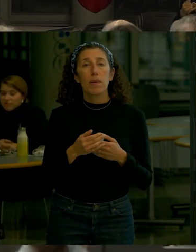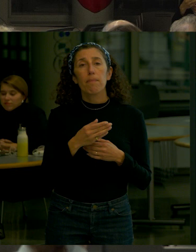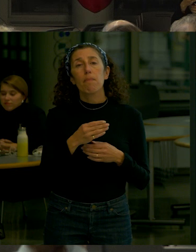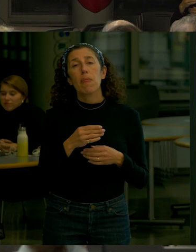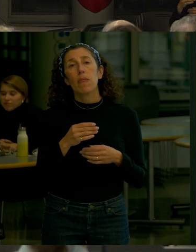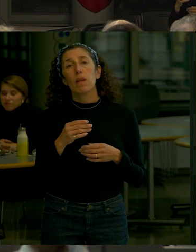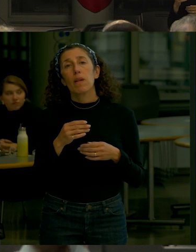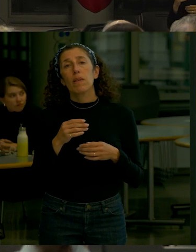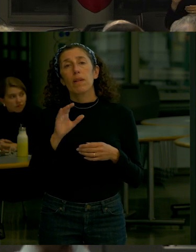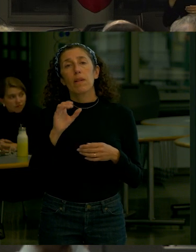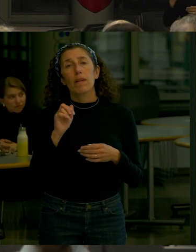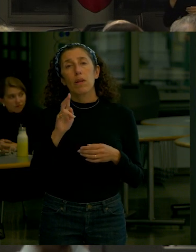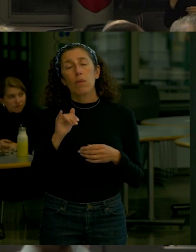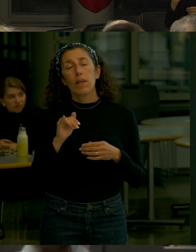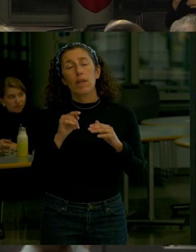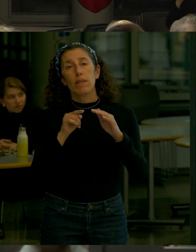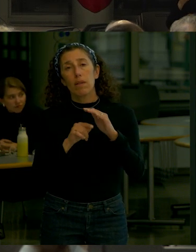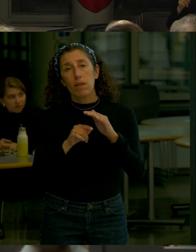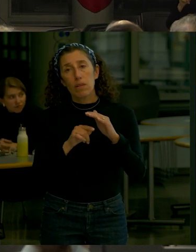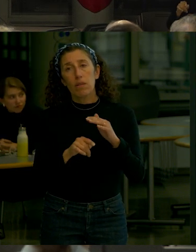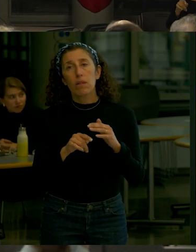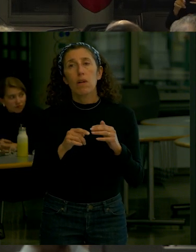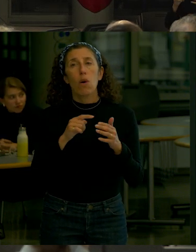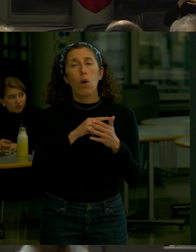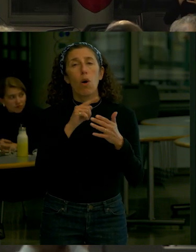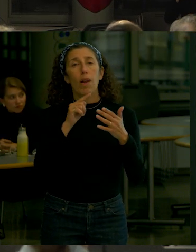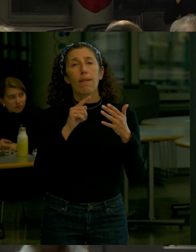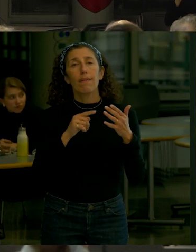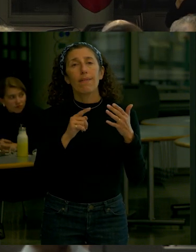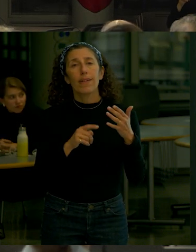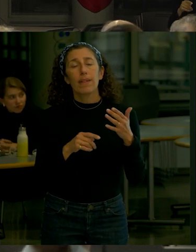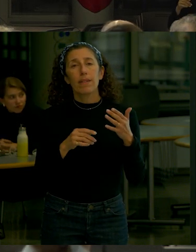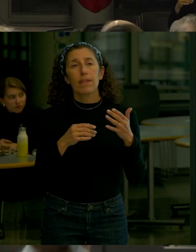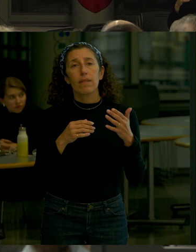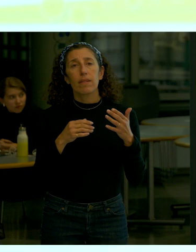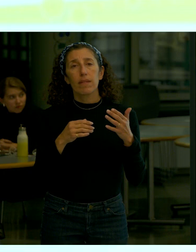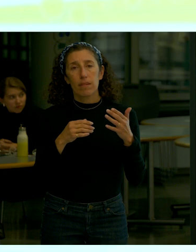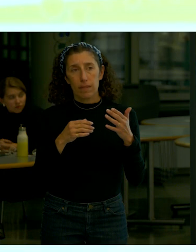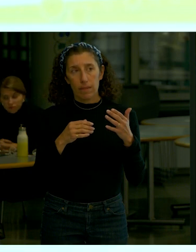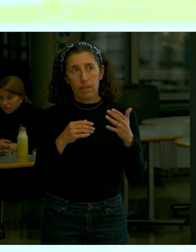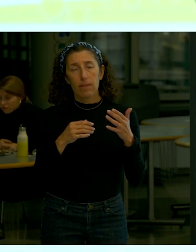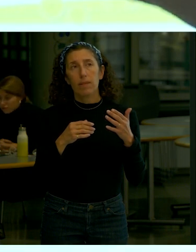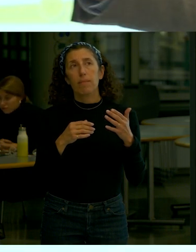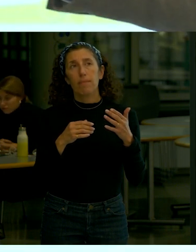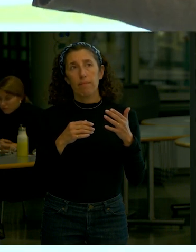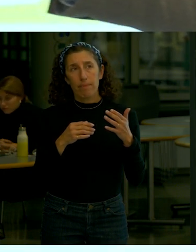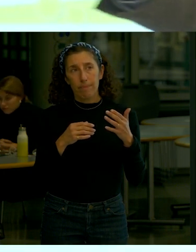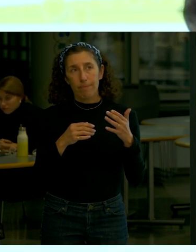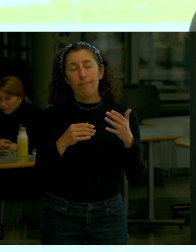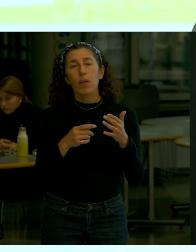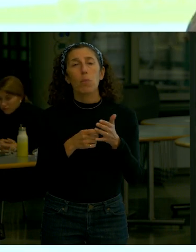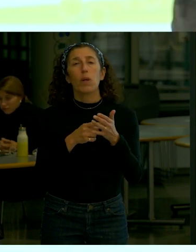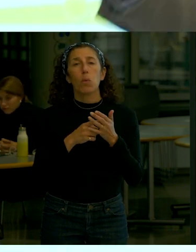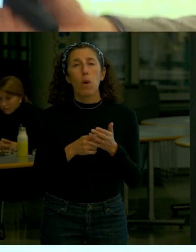Hugh Carey tunnel all of these have large elements that close off the roads Hugh Carey tunnel has large you know you see